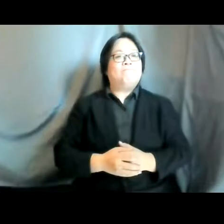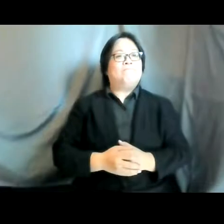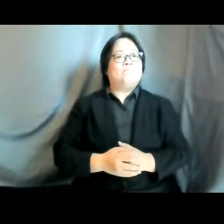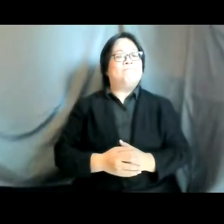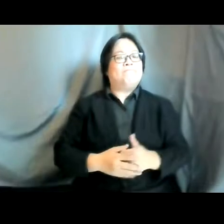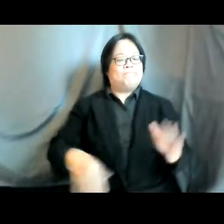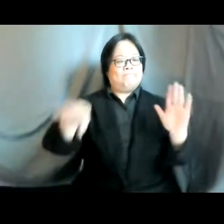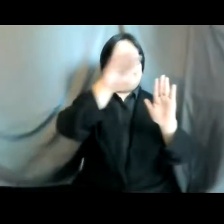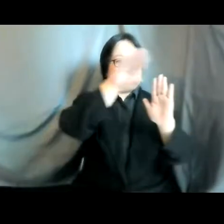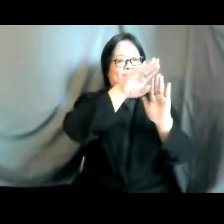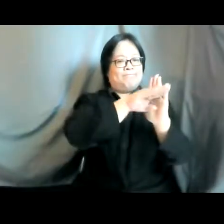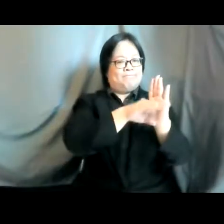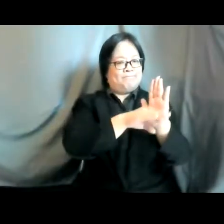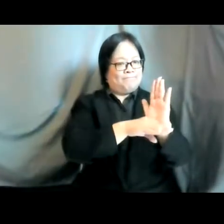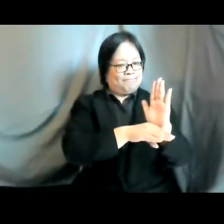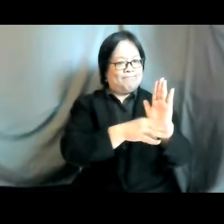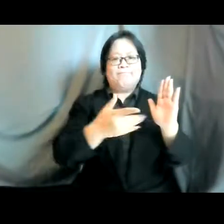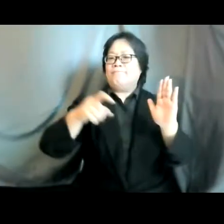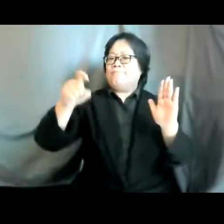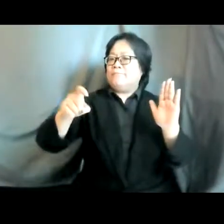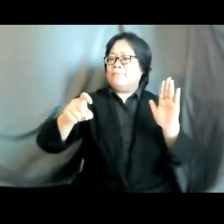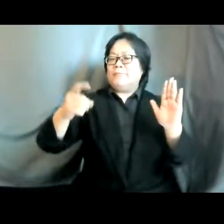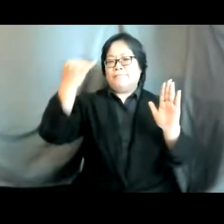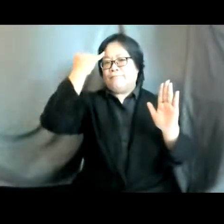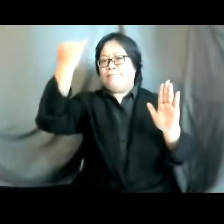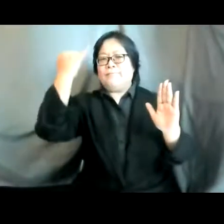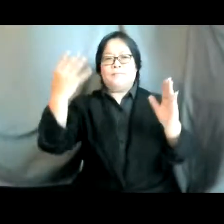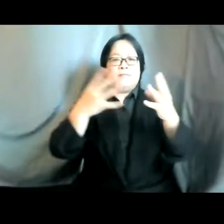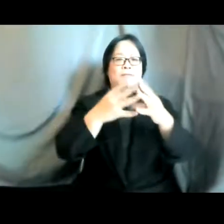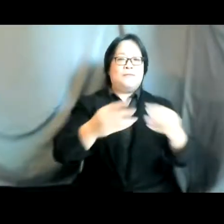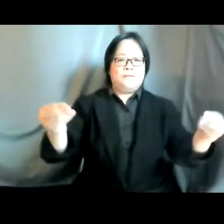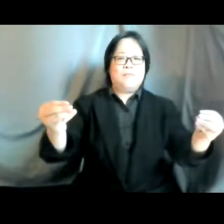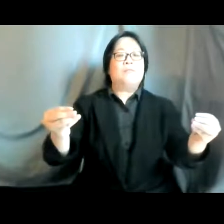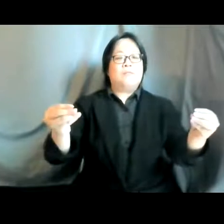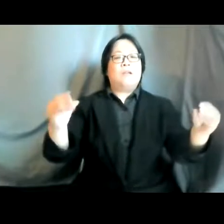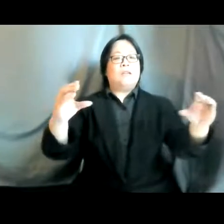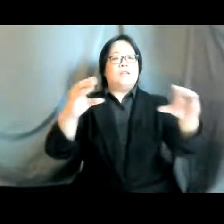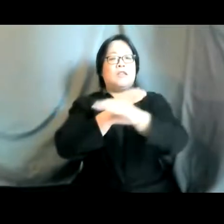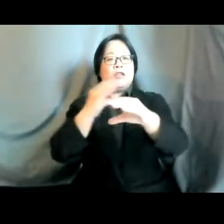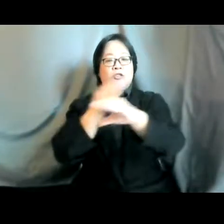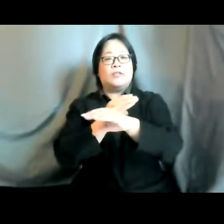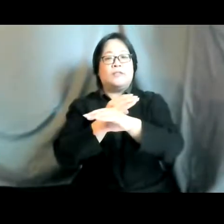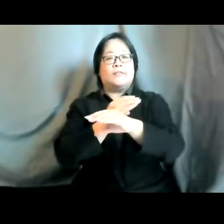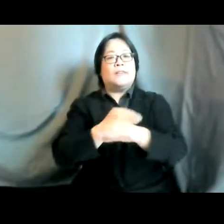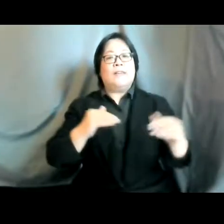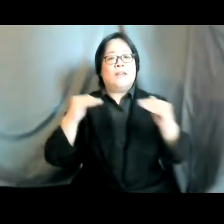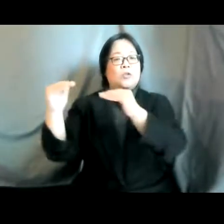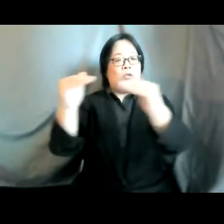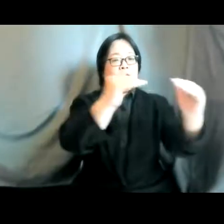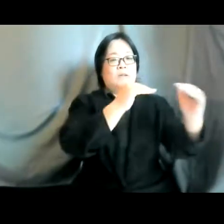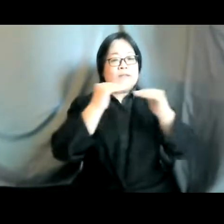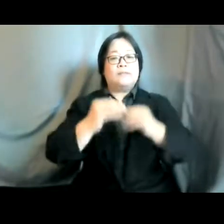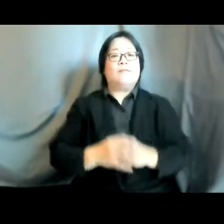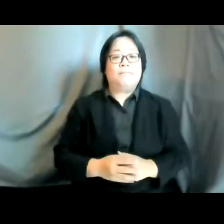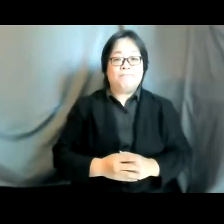ambitious and inclusive solutions to key challenges to gender equality to do